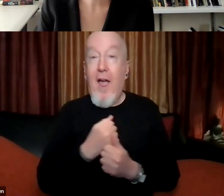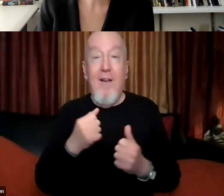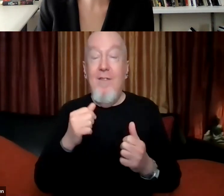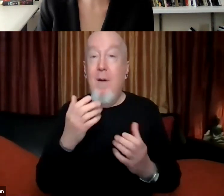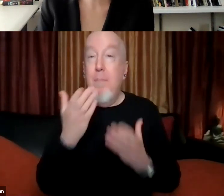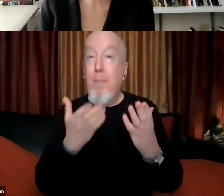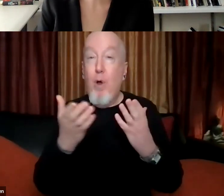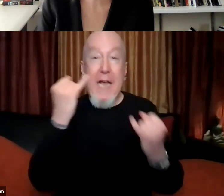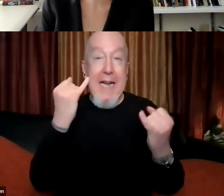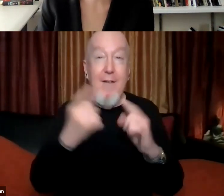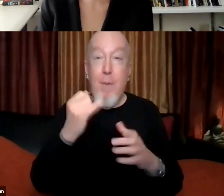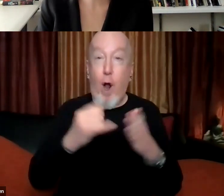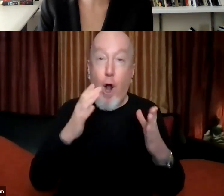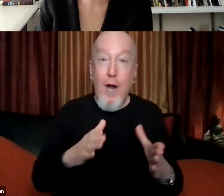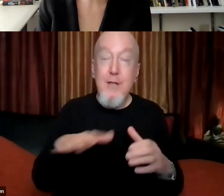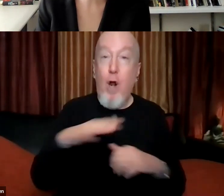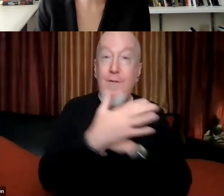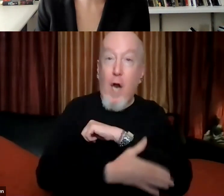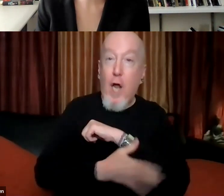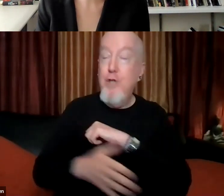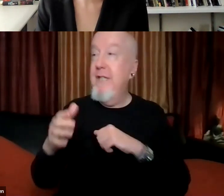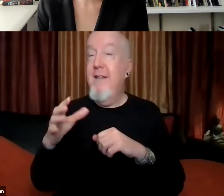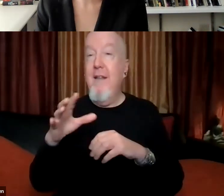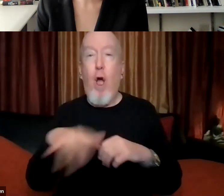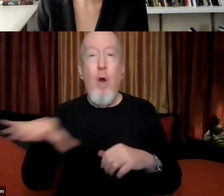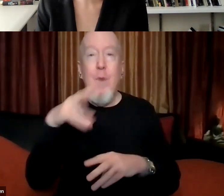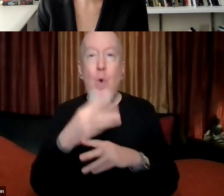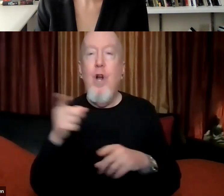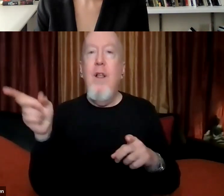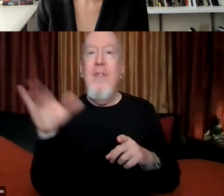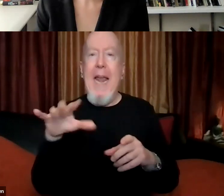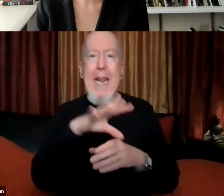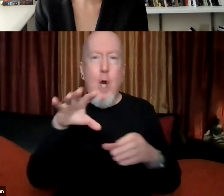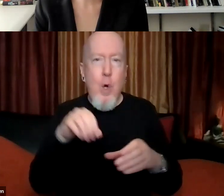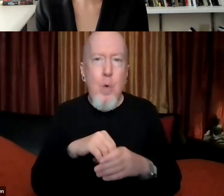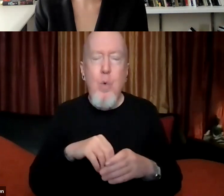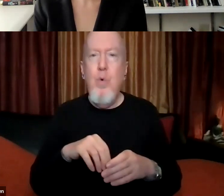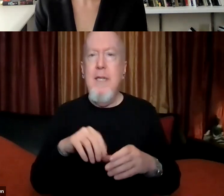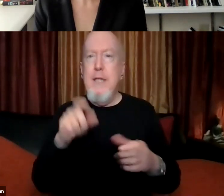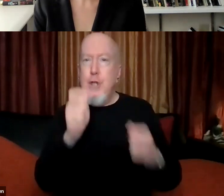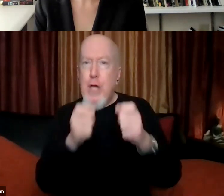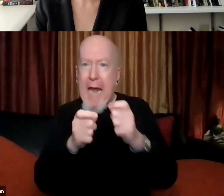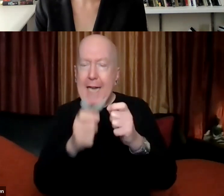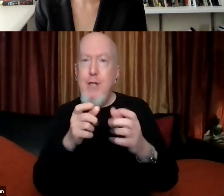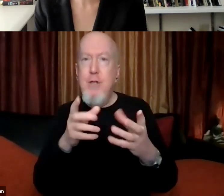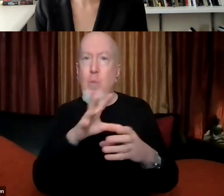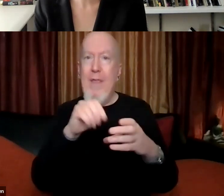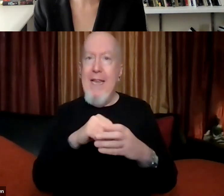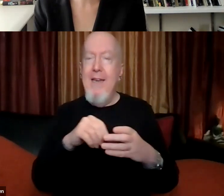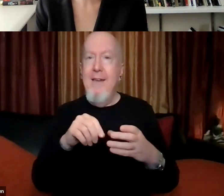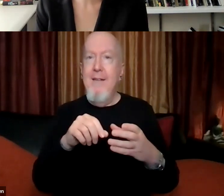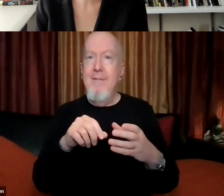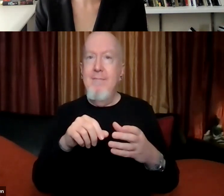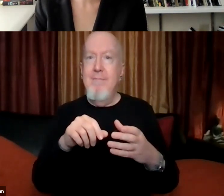world that call for incorporating dynamism and change into those monuments. And so there are a variety of people kind of